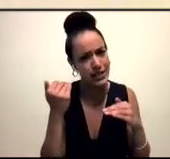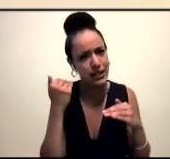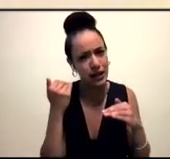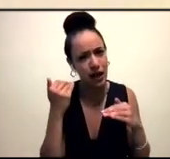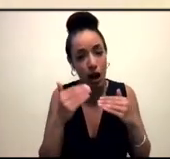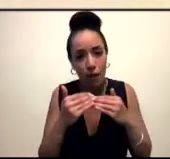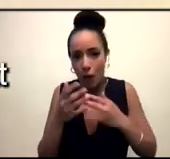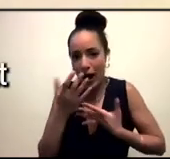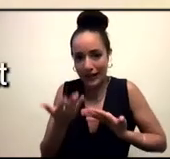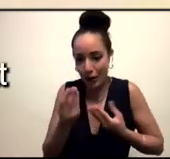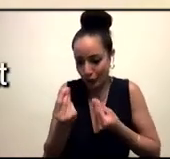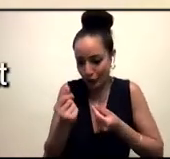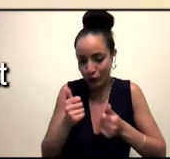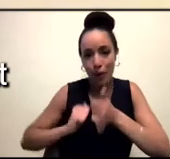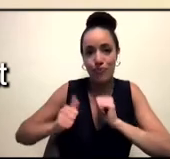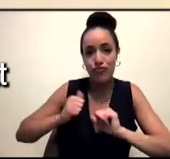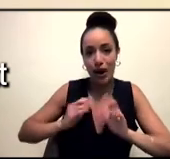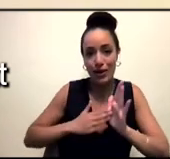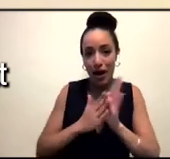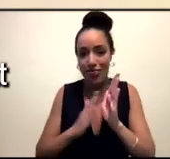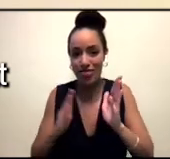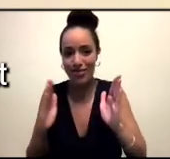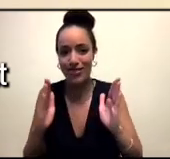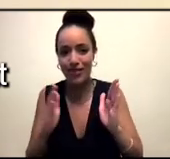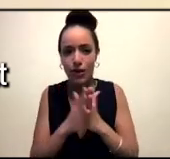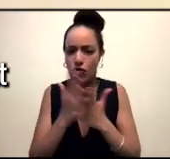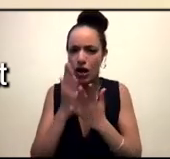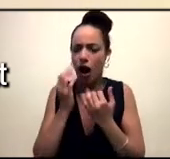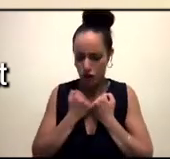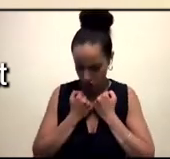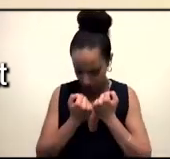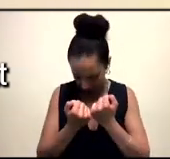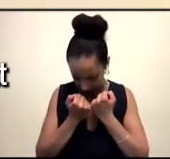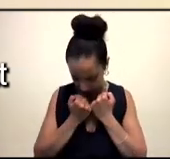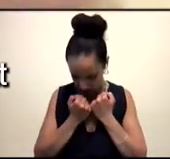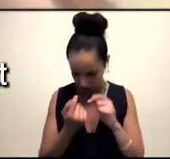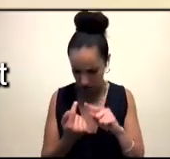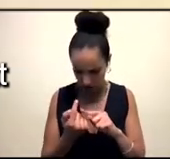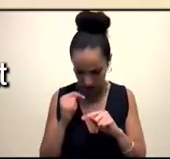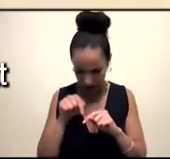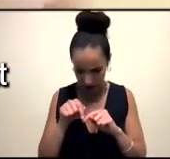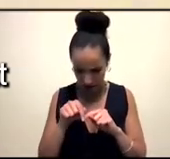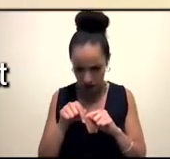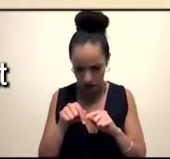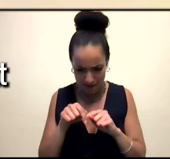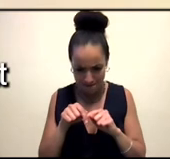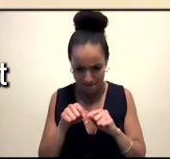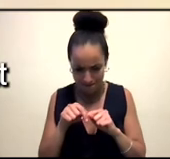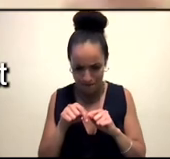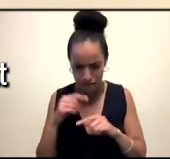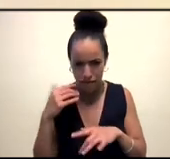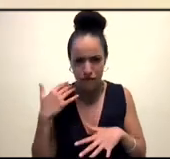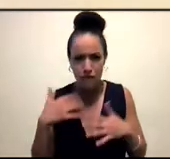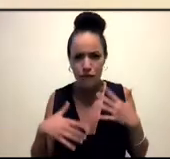Month that I always reflect on this, this time of year, maybe just that there's also a lot of pain that like, can't be